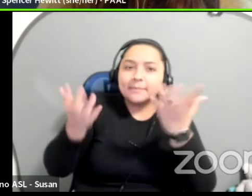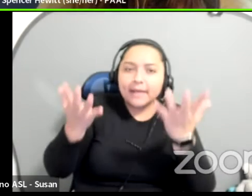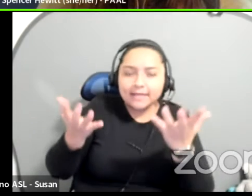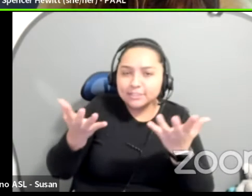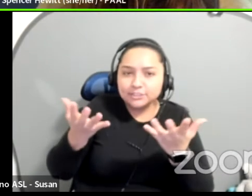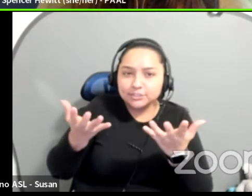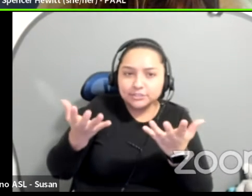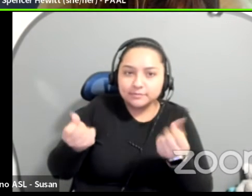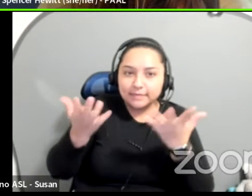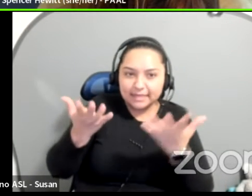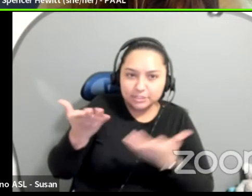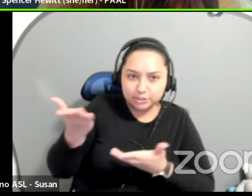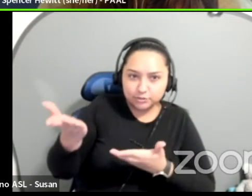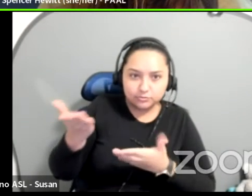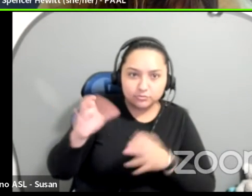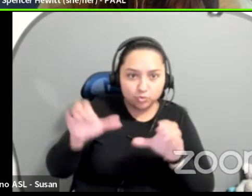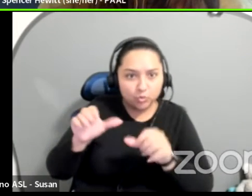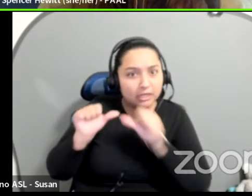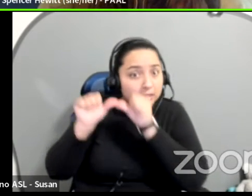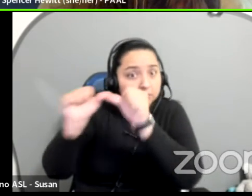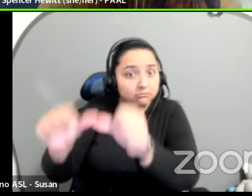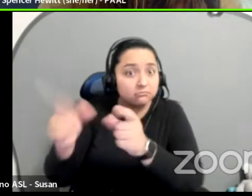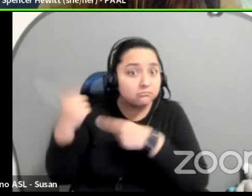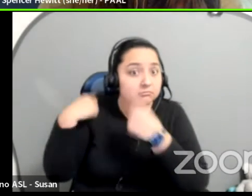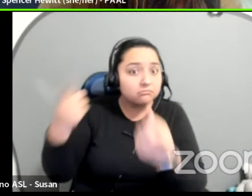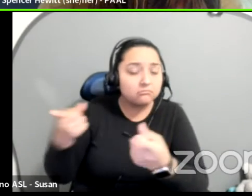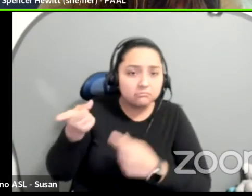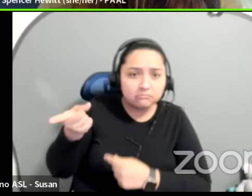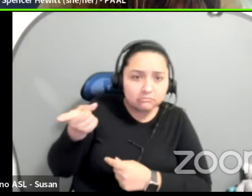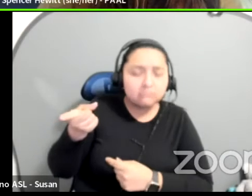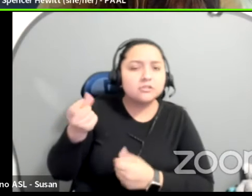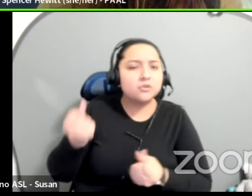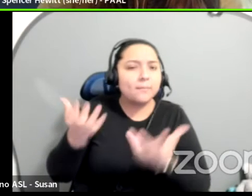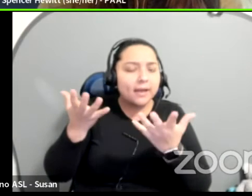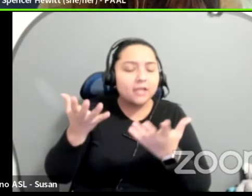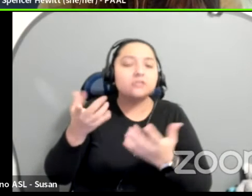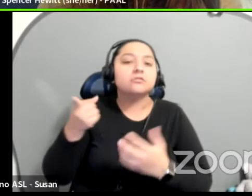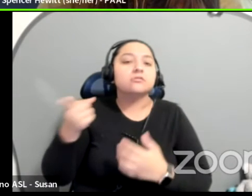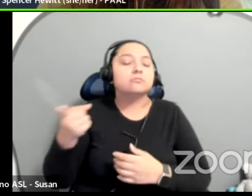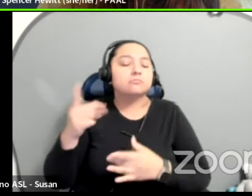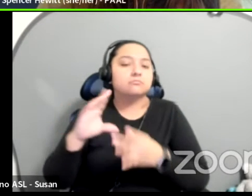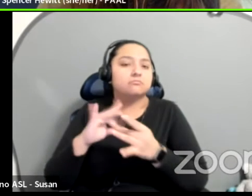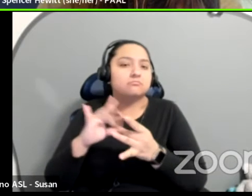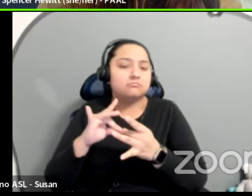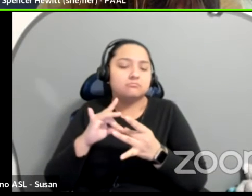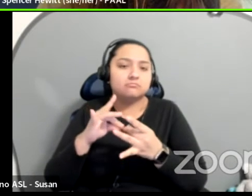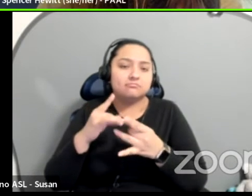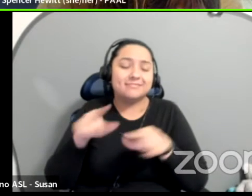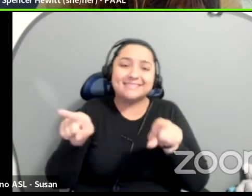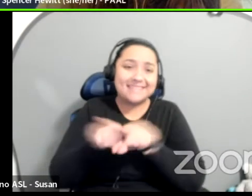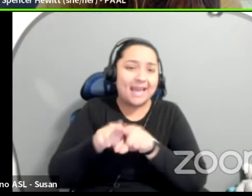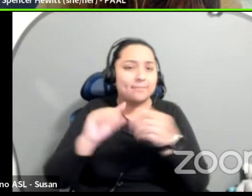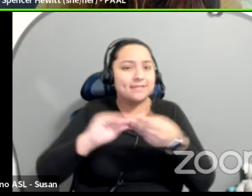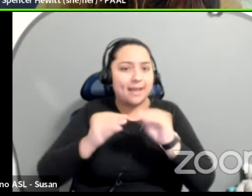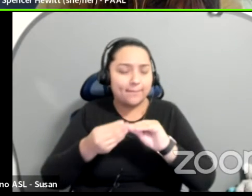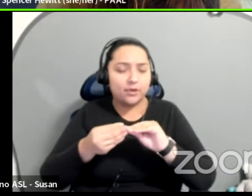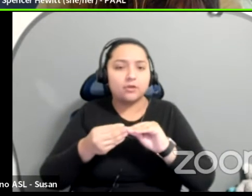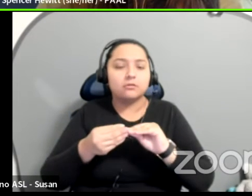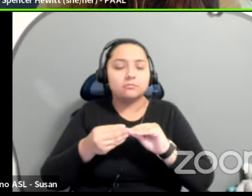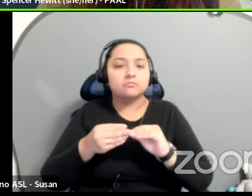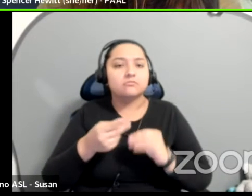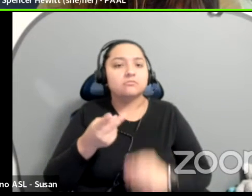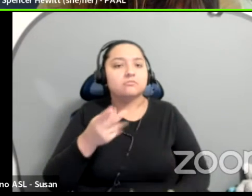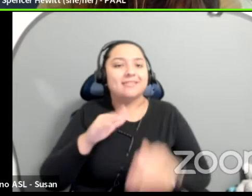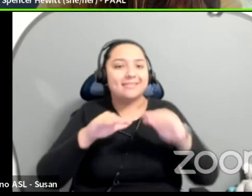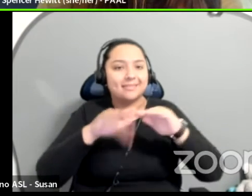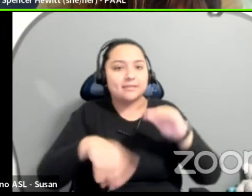this costing you? Because you're doing it time after time after time. And the statistic that came back consistently was that it was less than 2% of the